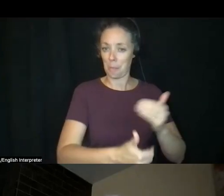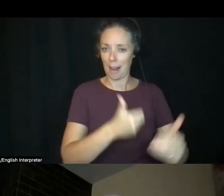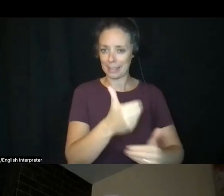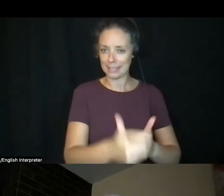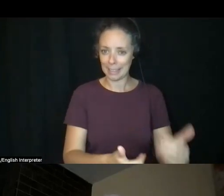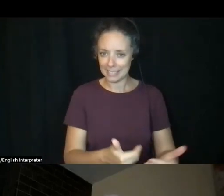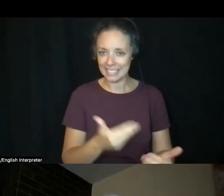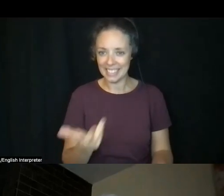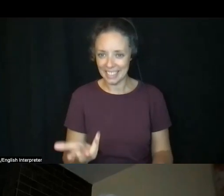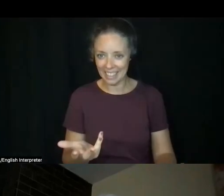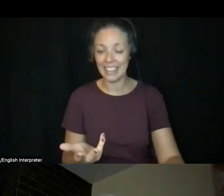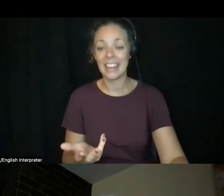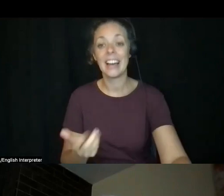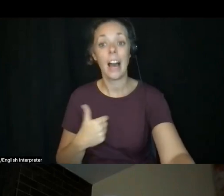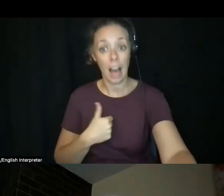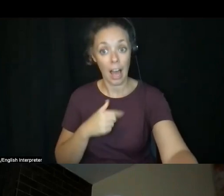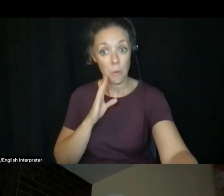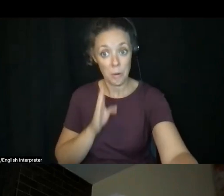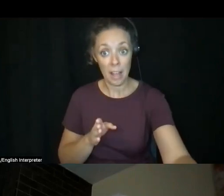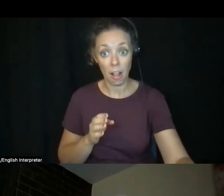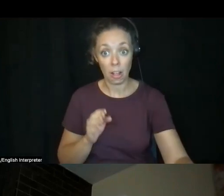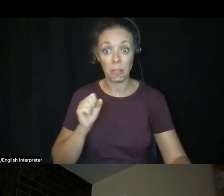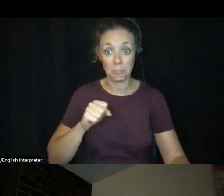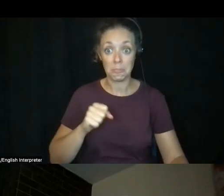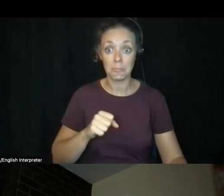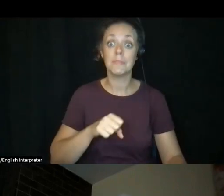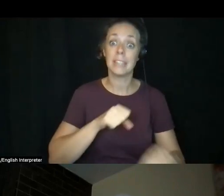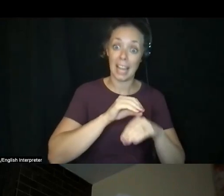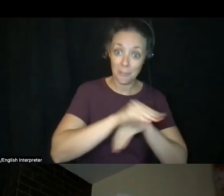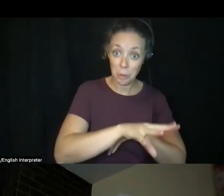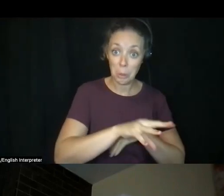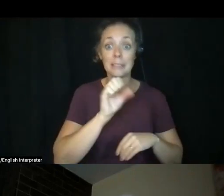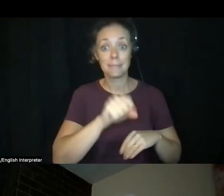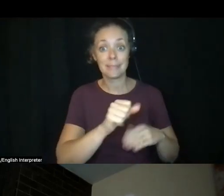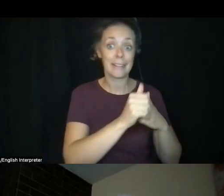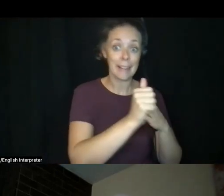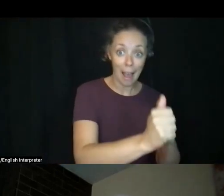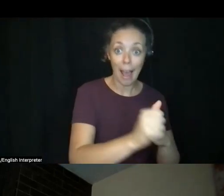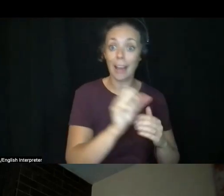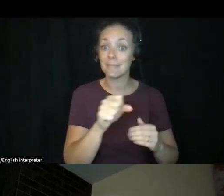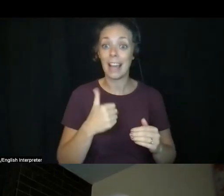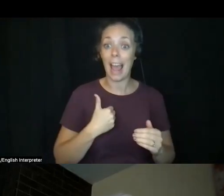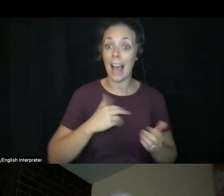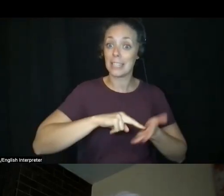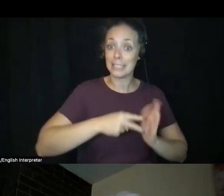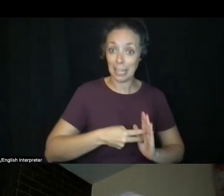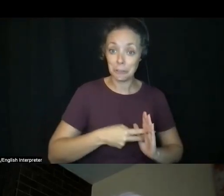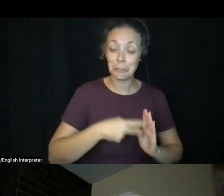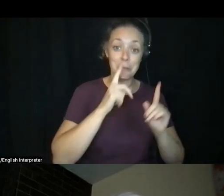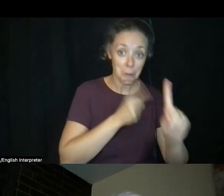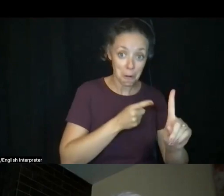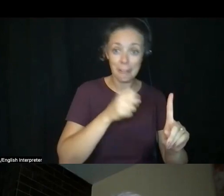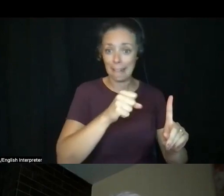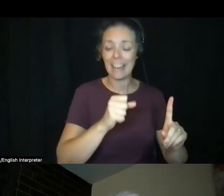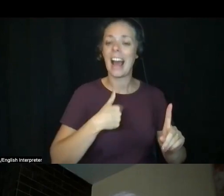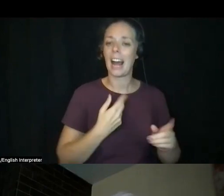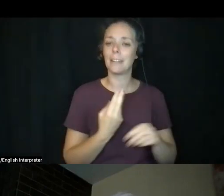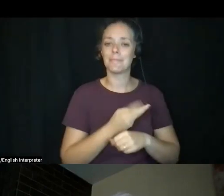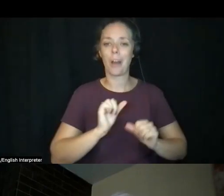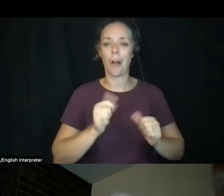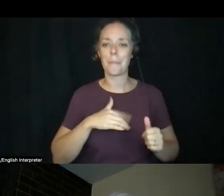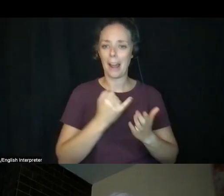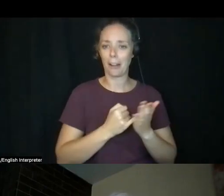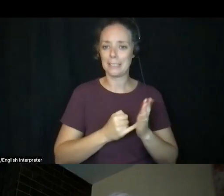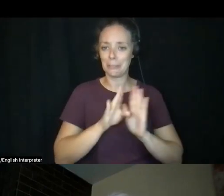I influence it, I guide it, I have an intention, I use all of my artistic background in it,